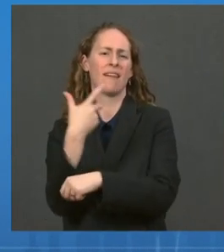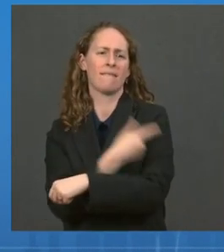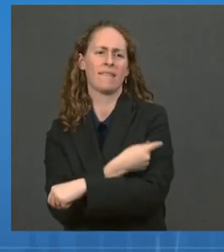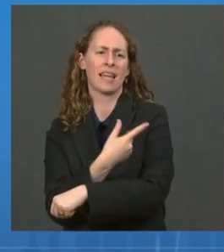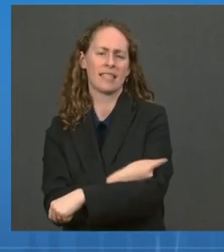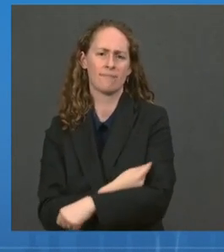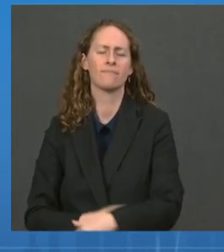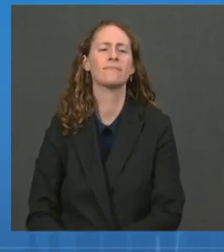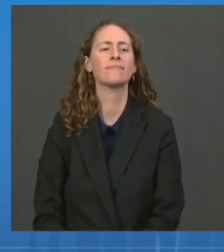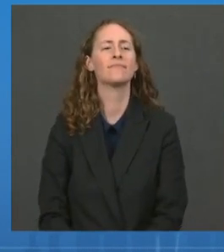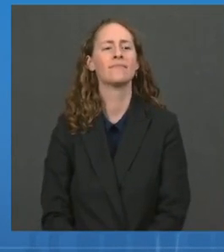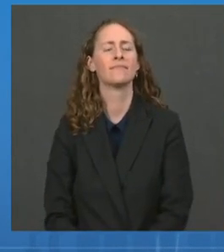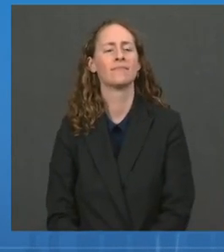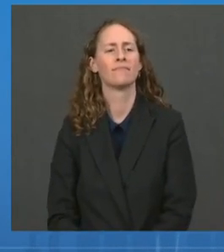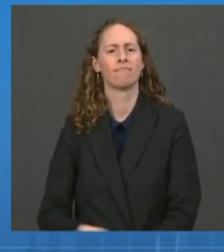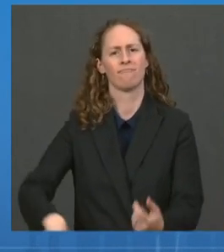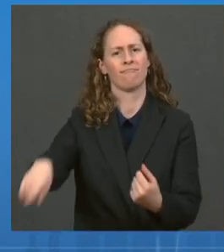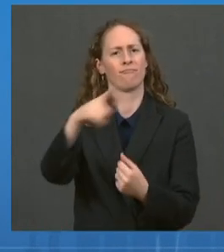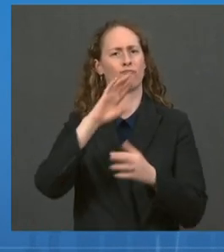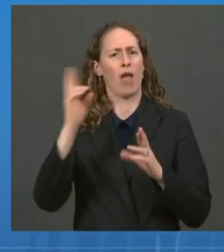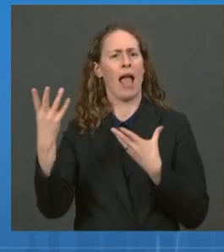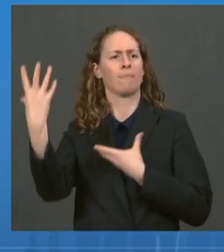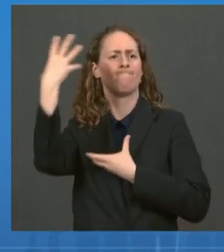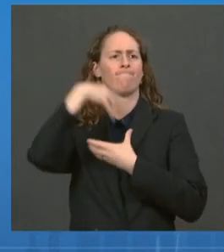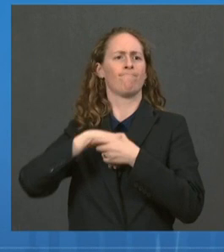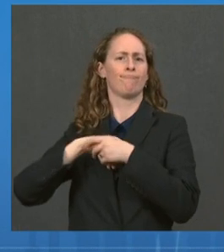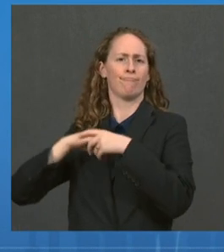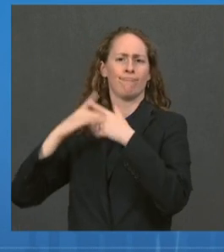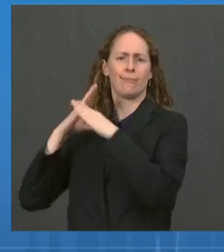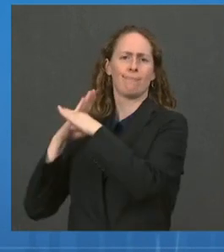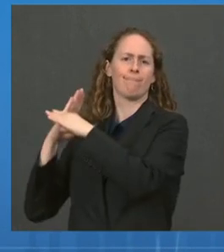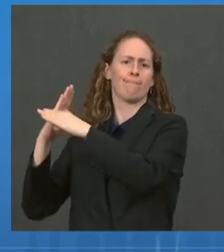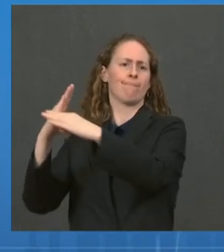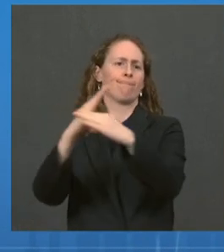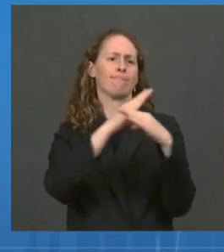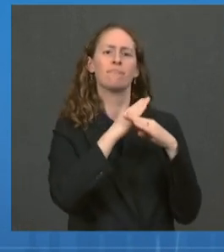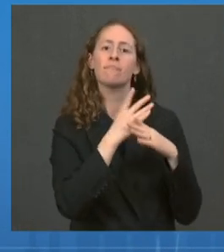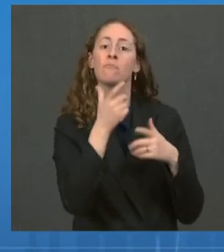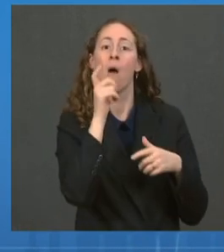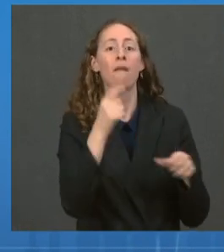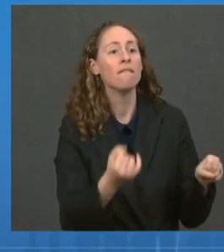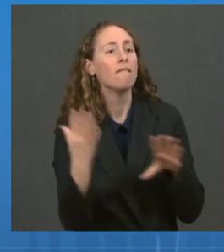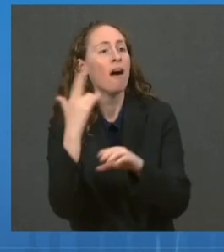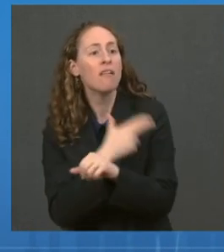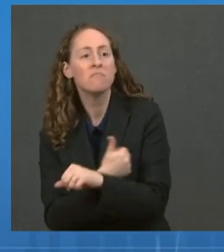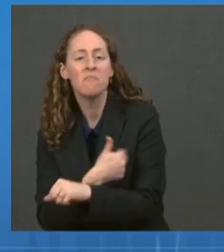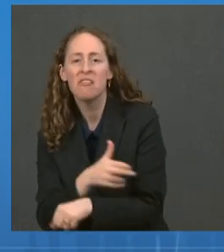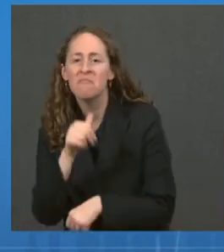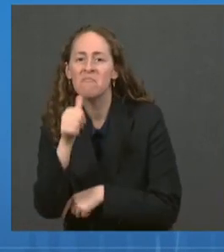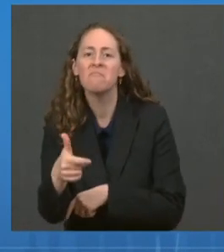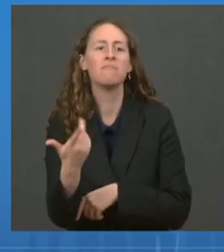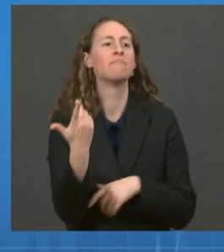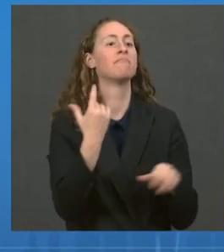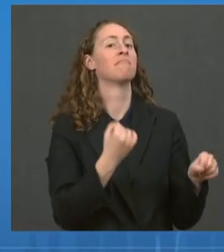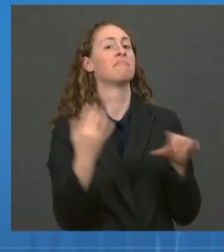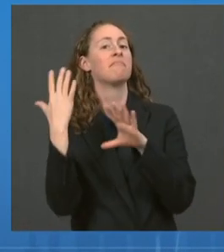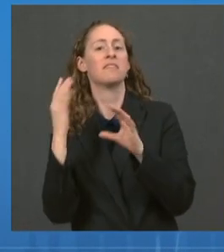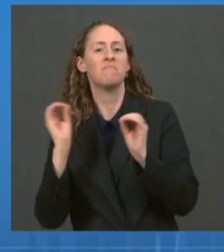10-fold reduction in the risk of hospitalization, and 11-fold reduction in the risk of death after vaccination.